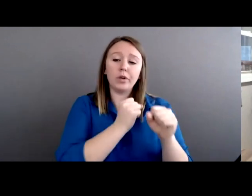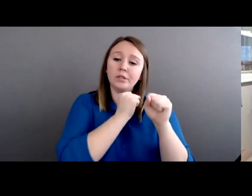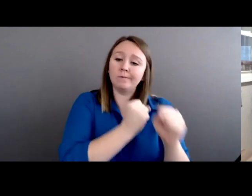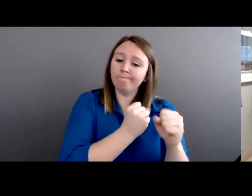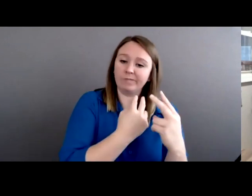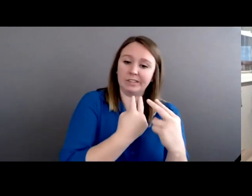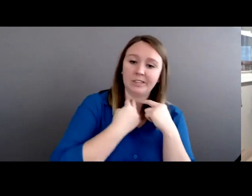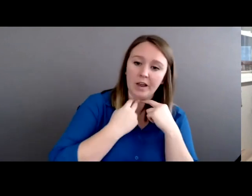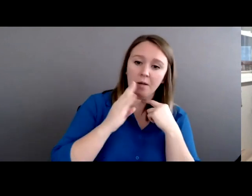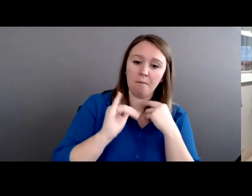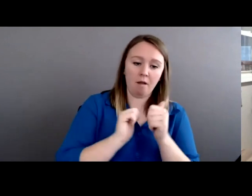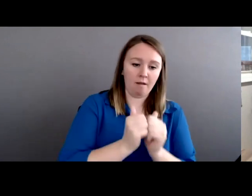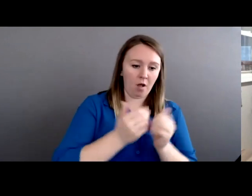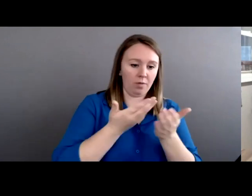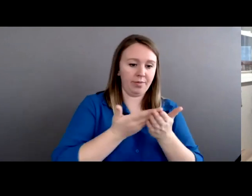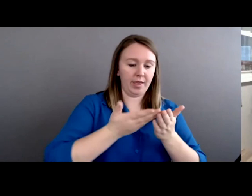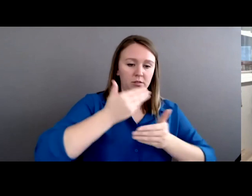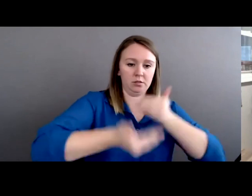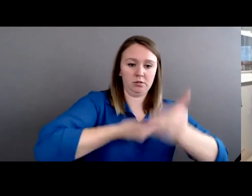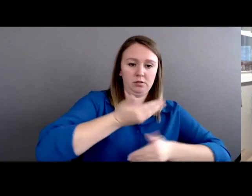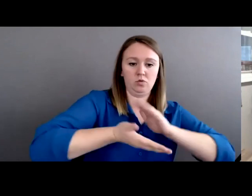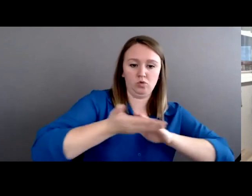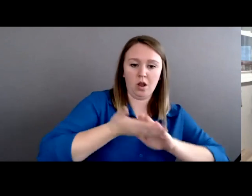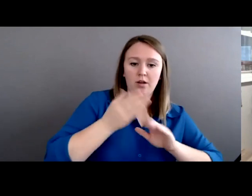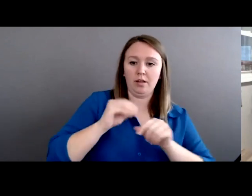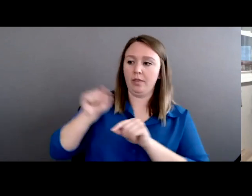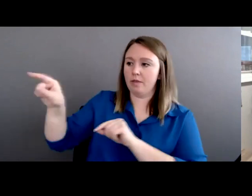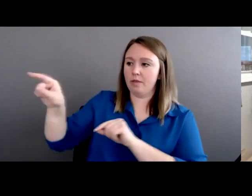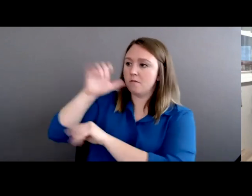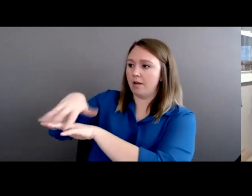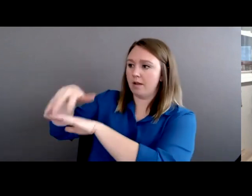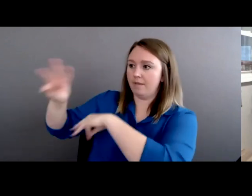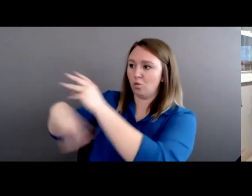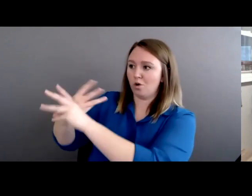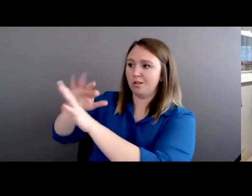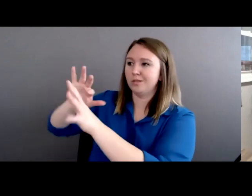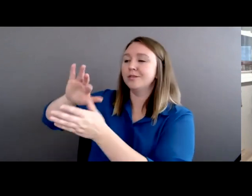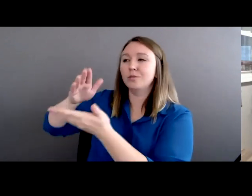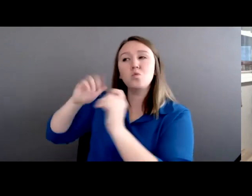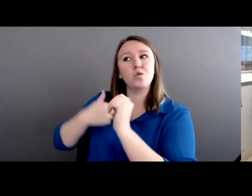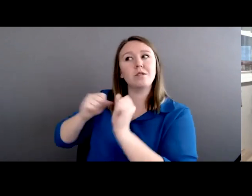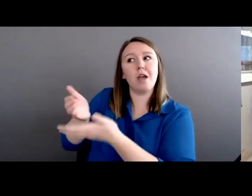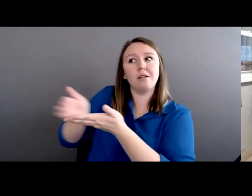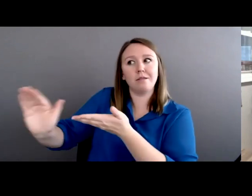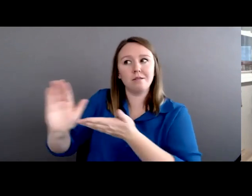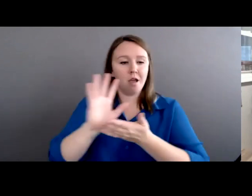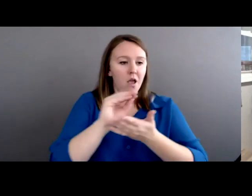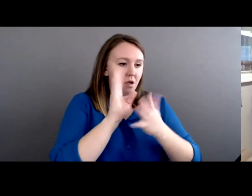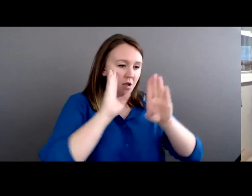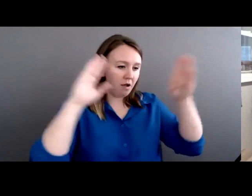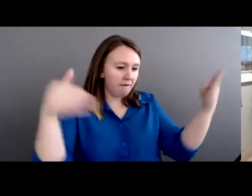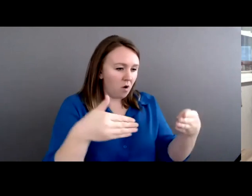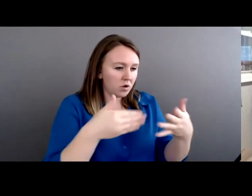We are uniquely positioned to tap into those philosophies and tap into our creative